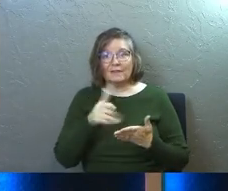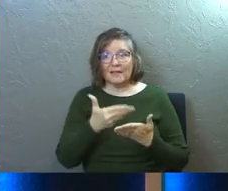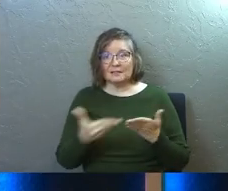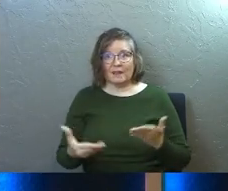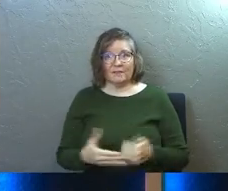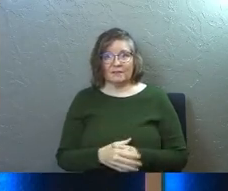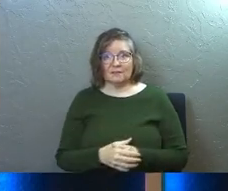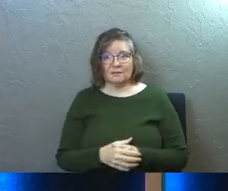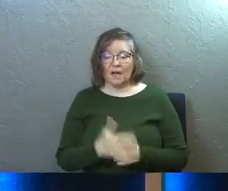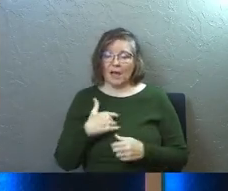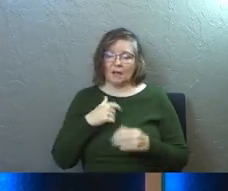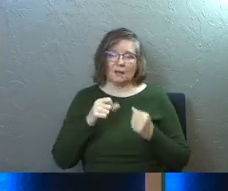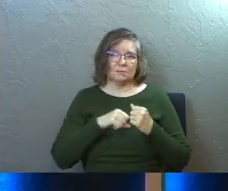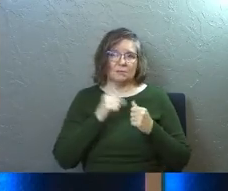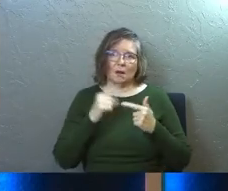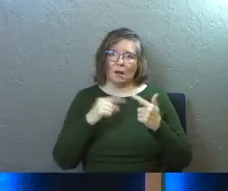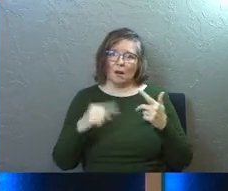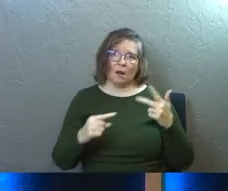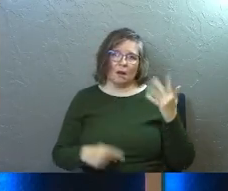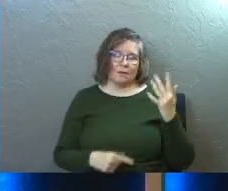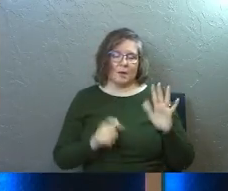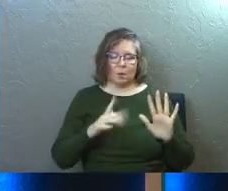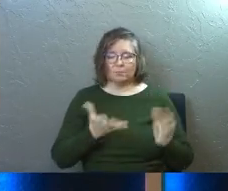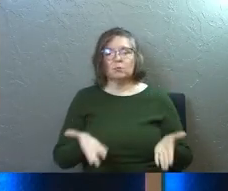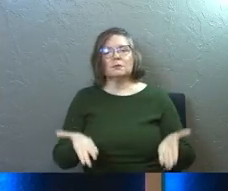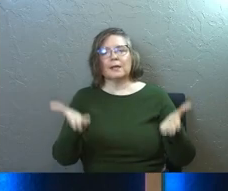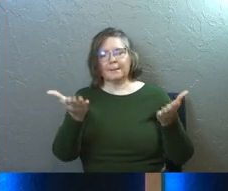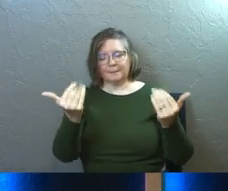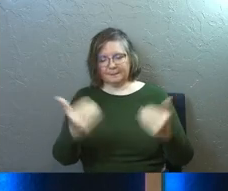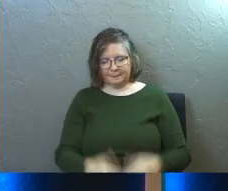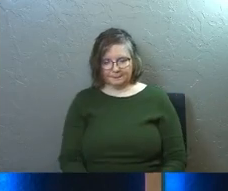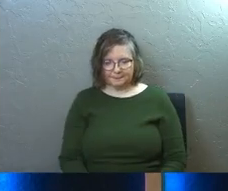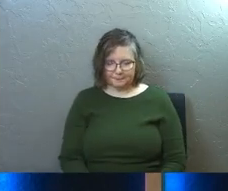stuff, guys. I could go on and on and I won't. Would you guys stand?